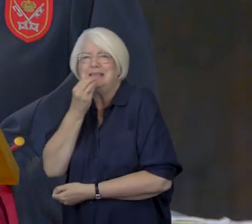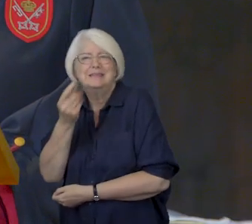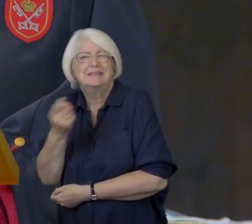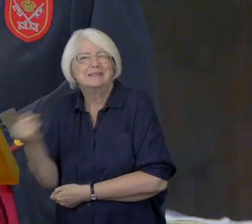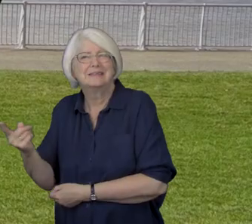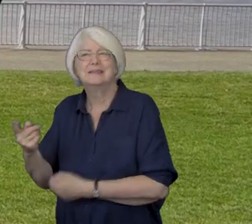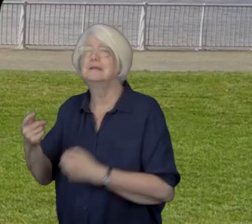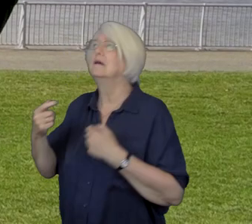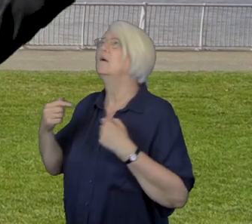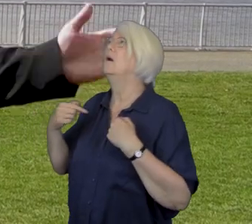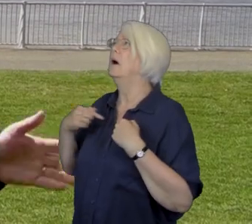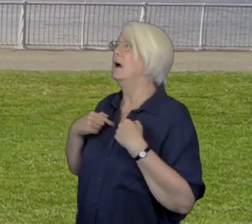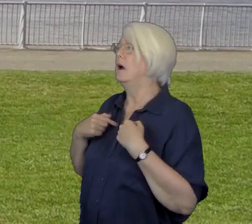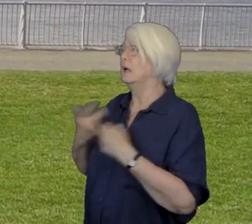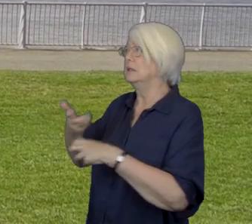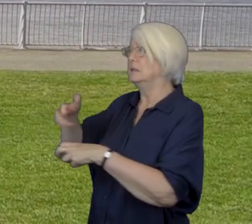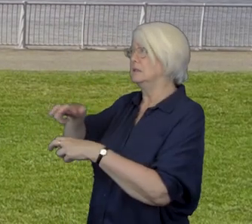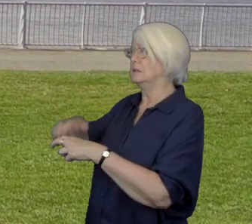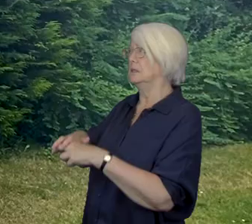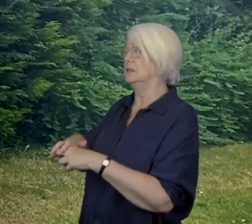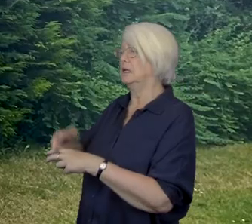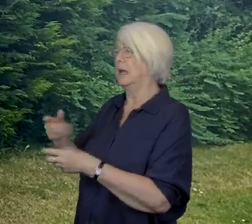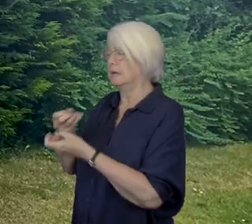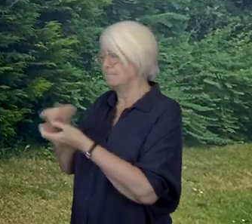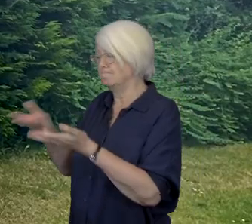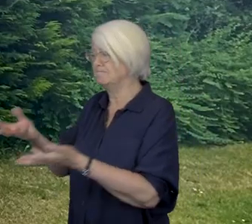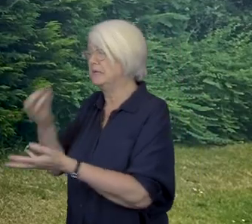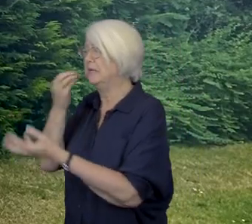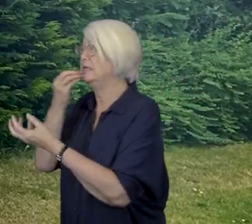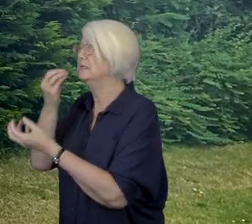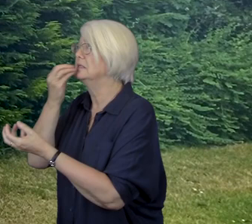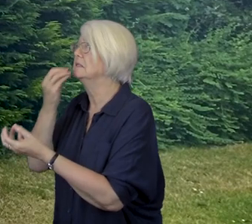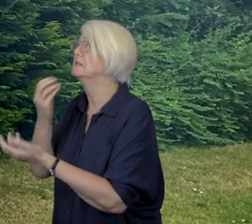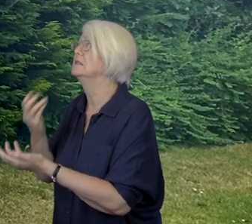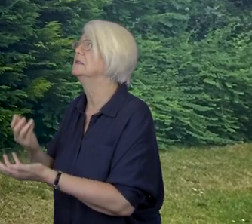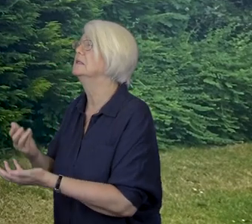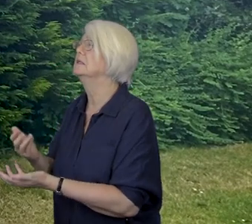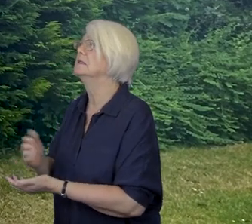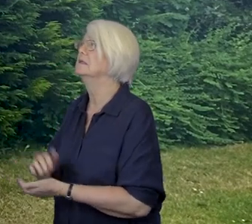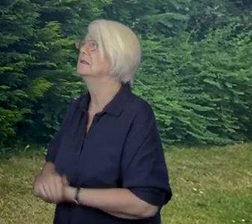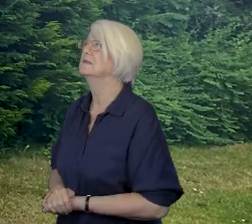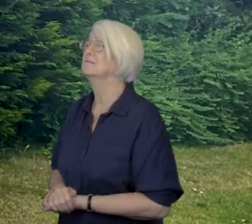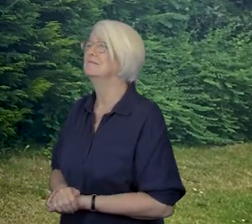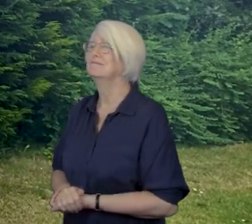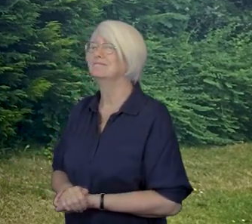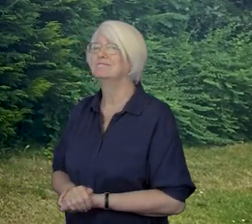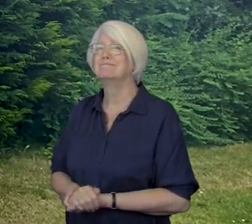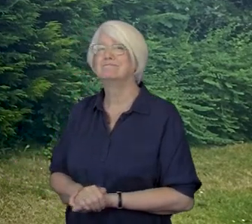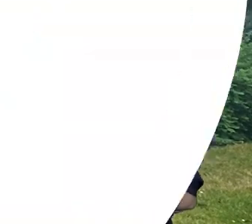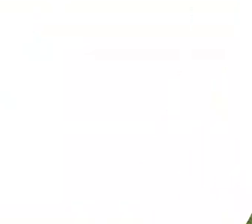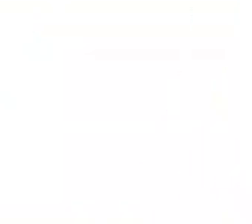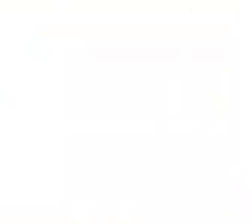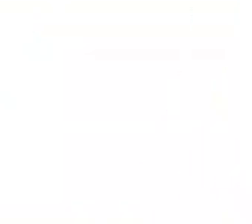says love, and taste my meat. So I did sit, and eat.